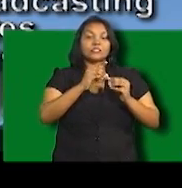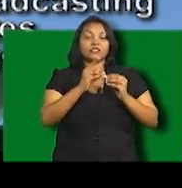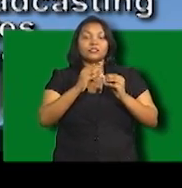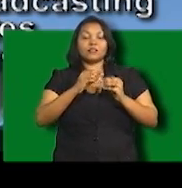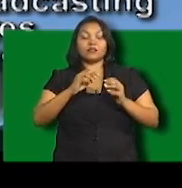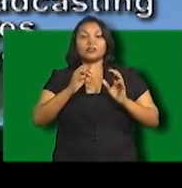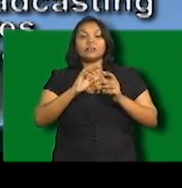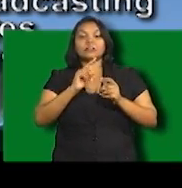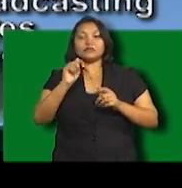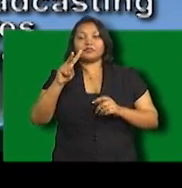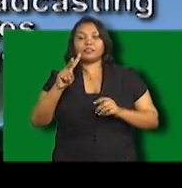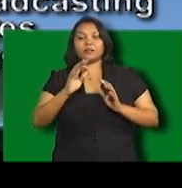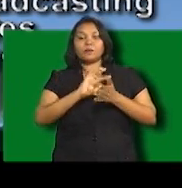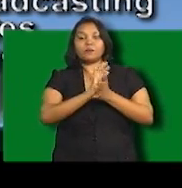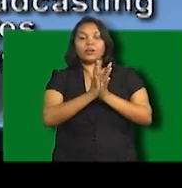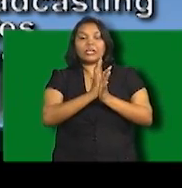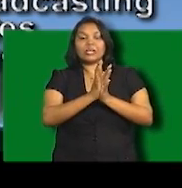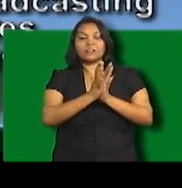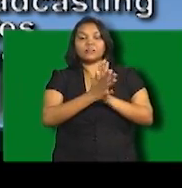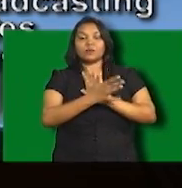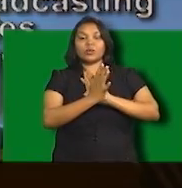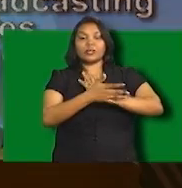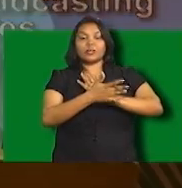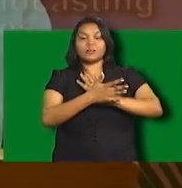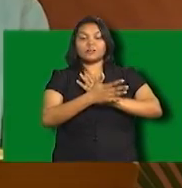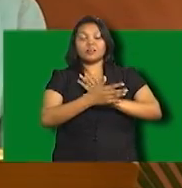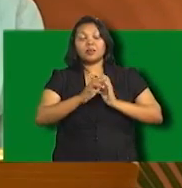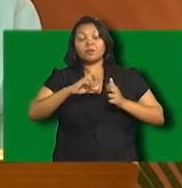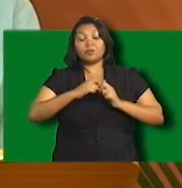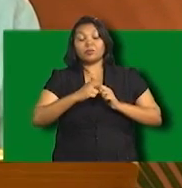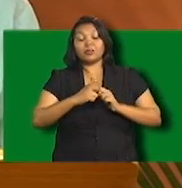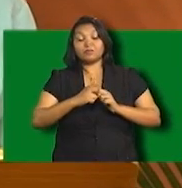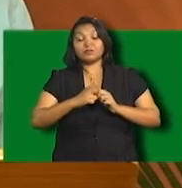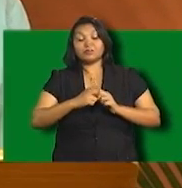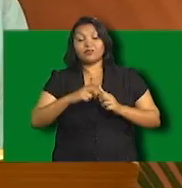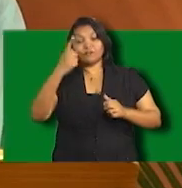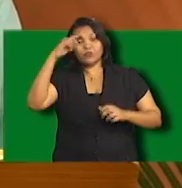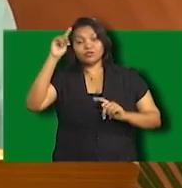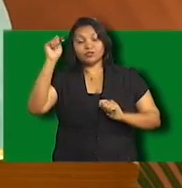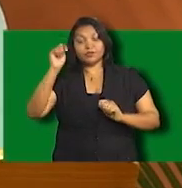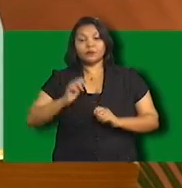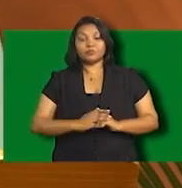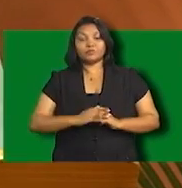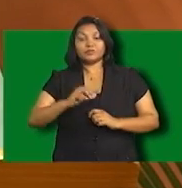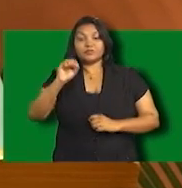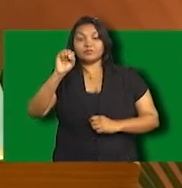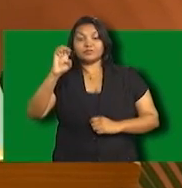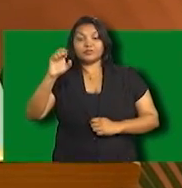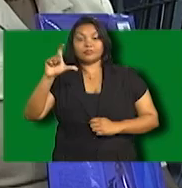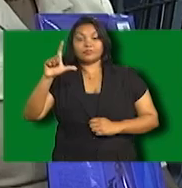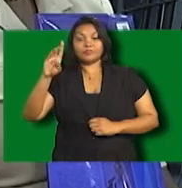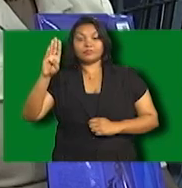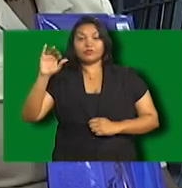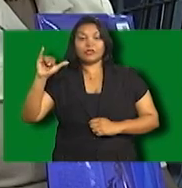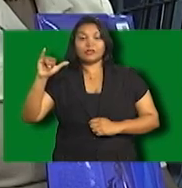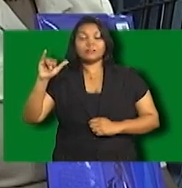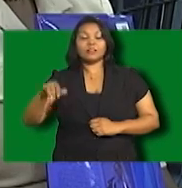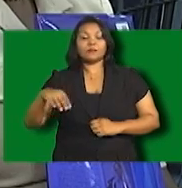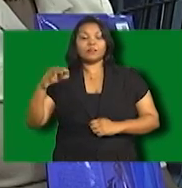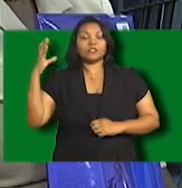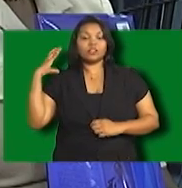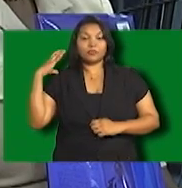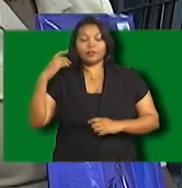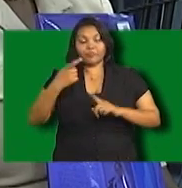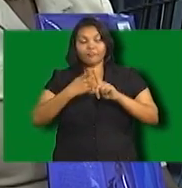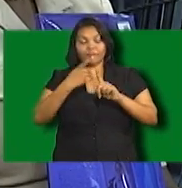for Trinidad and Tobago. Mr. Selby Wilson chairman of the telecommunications authority of Trinidad and Tobago highlighted some of